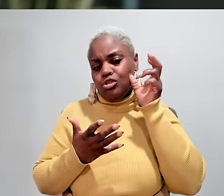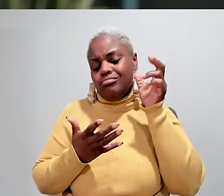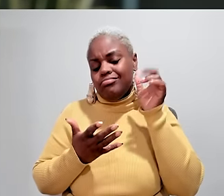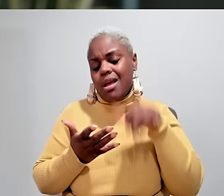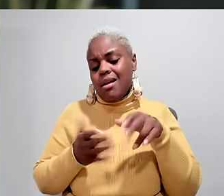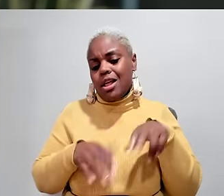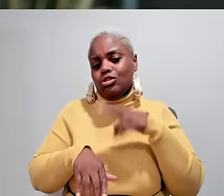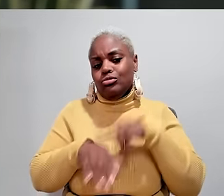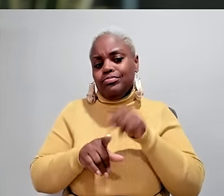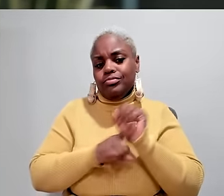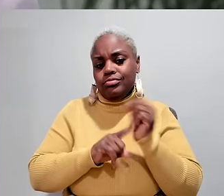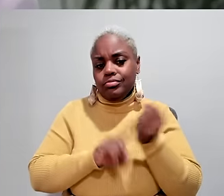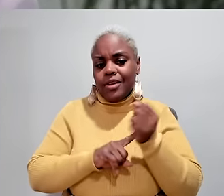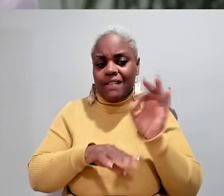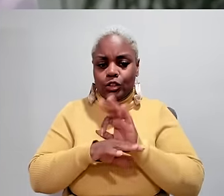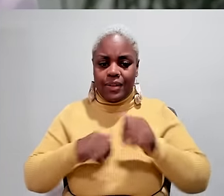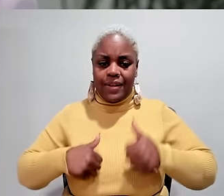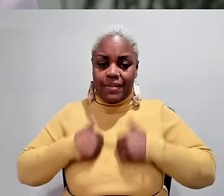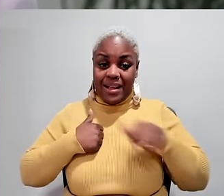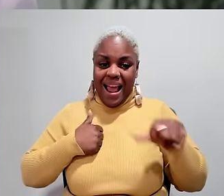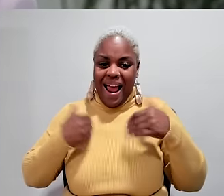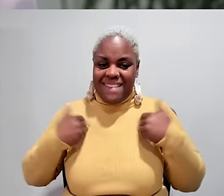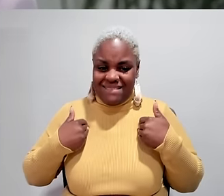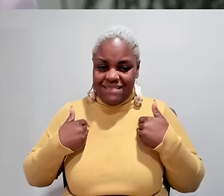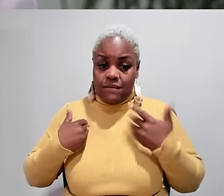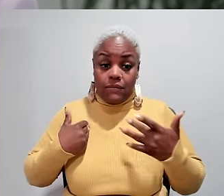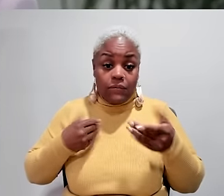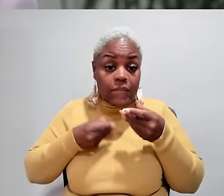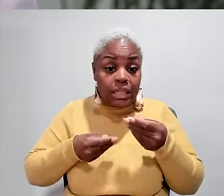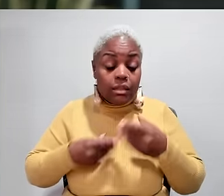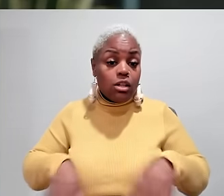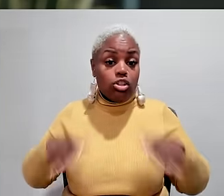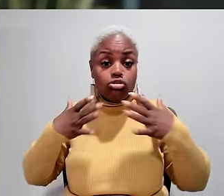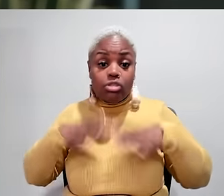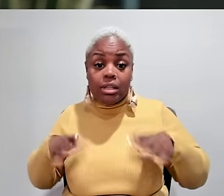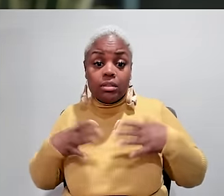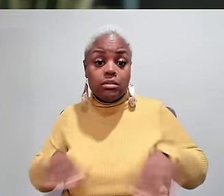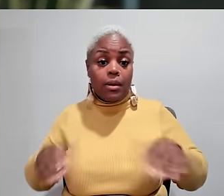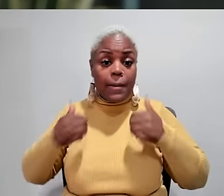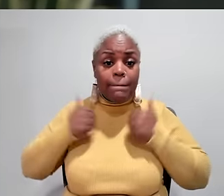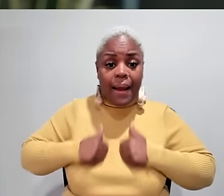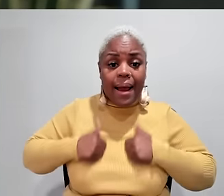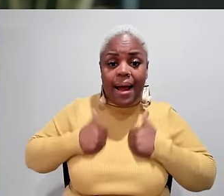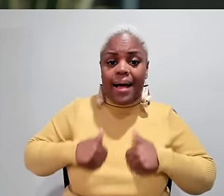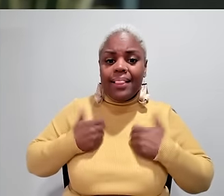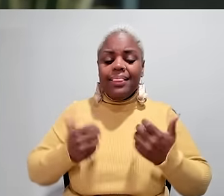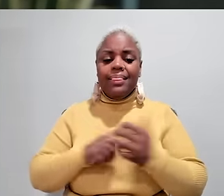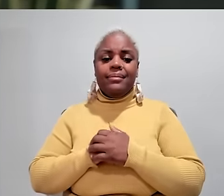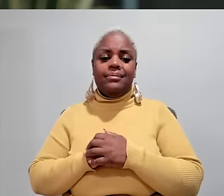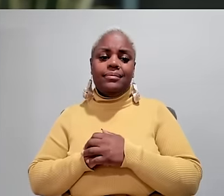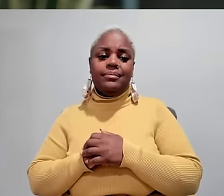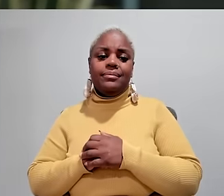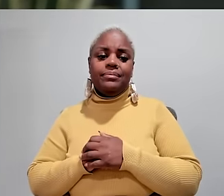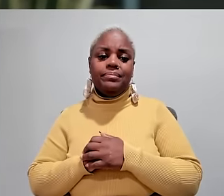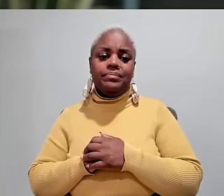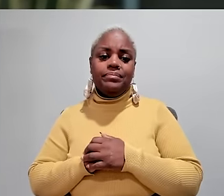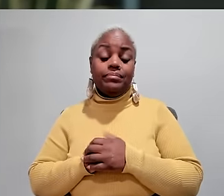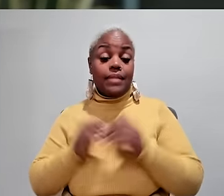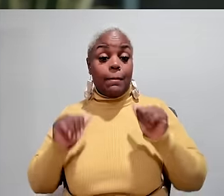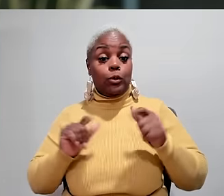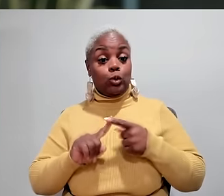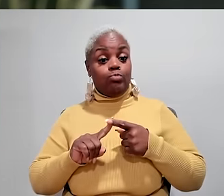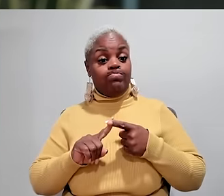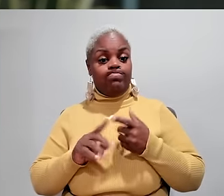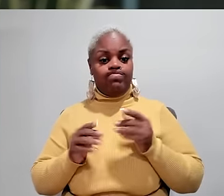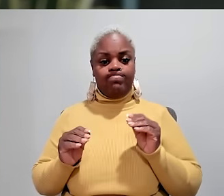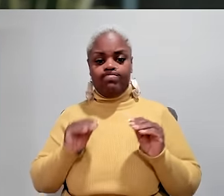hear the nature of this disease the functional living needs that they have feeding dressing bathing being able to